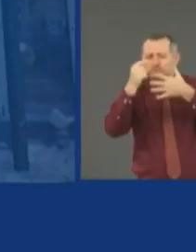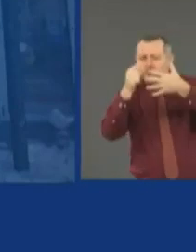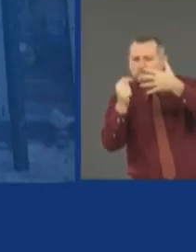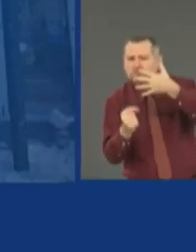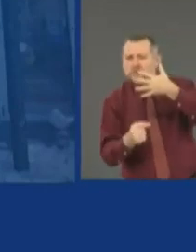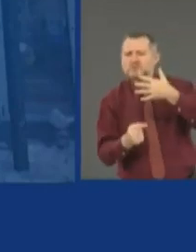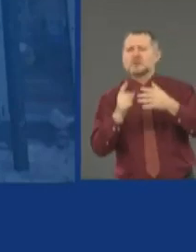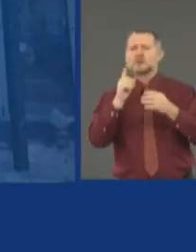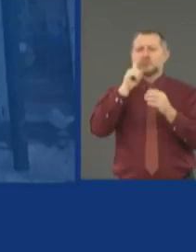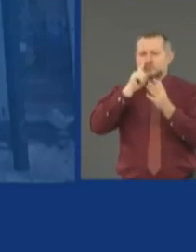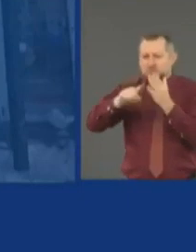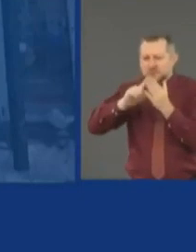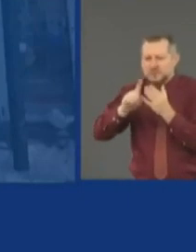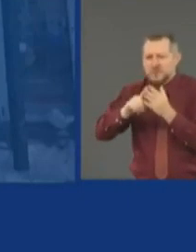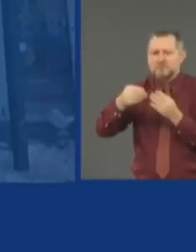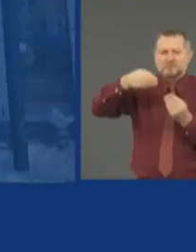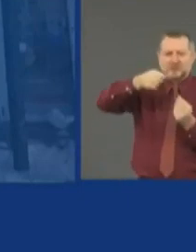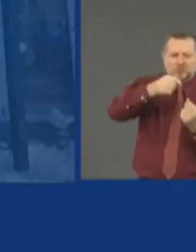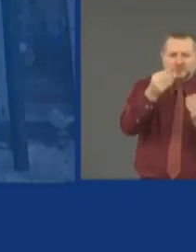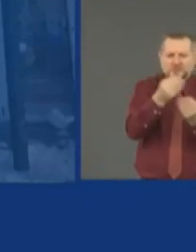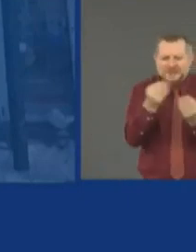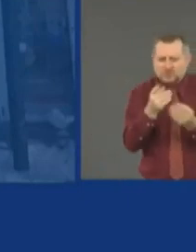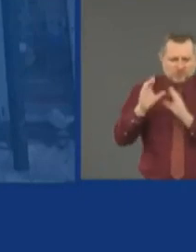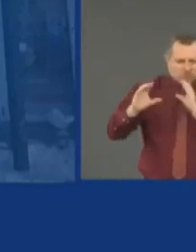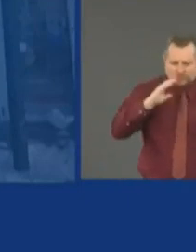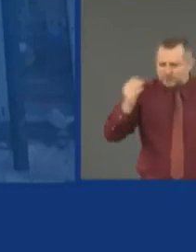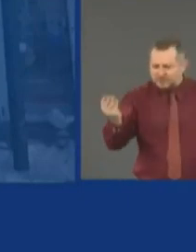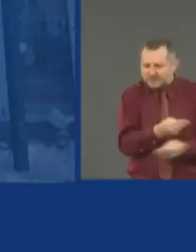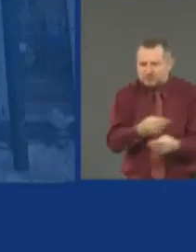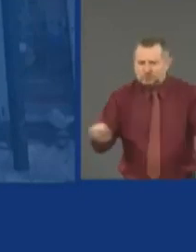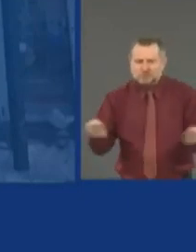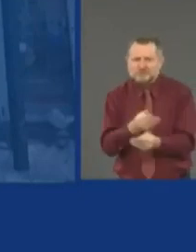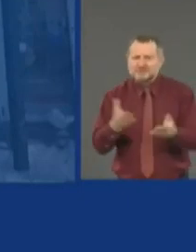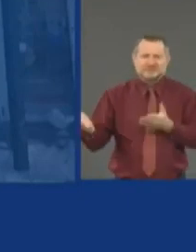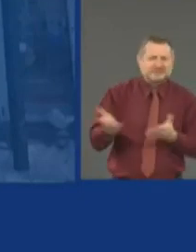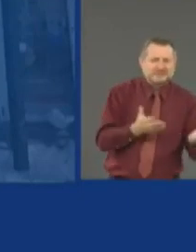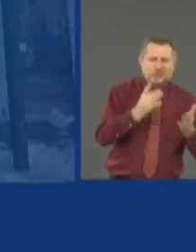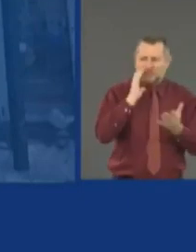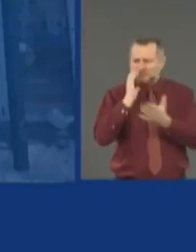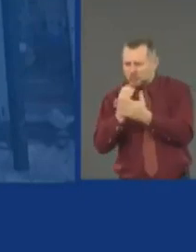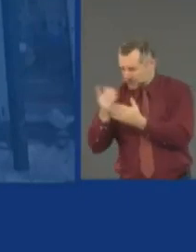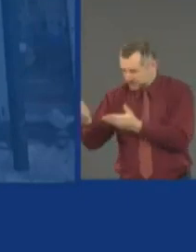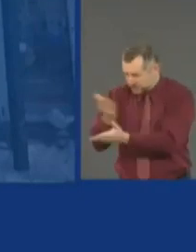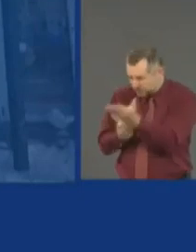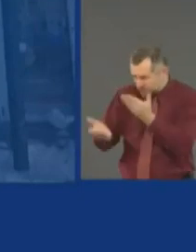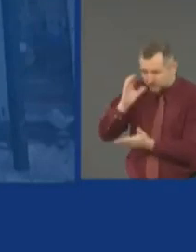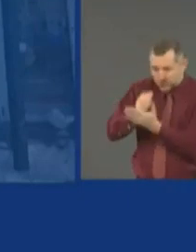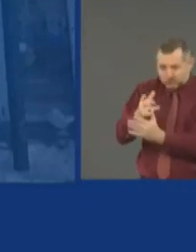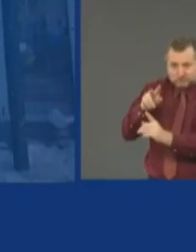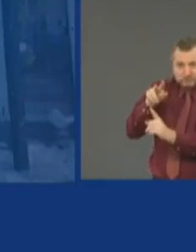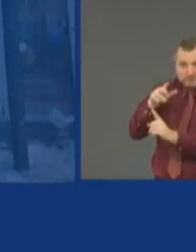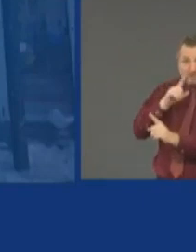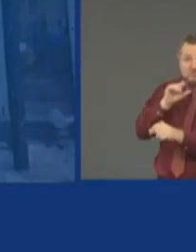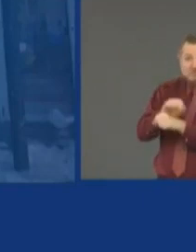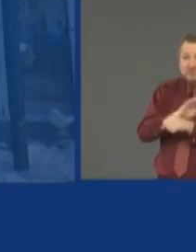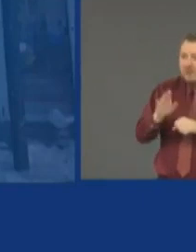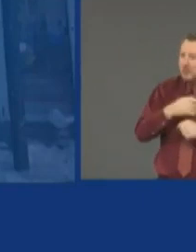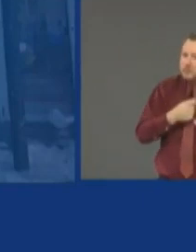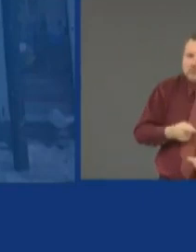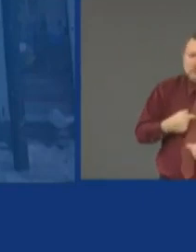If a looted business has trouble with their insurance company, go to the Department of Financial Services,